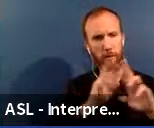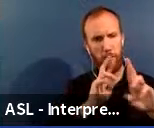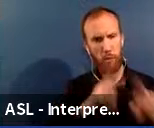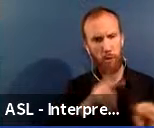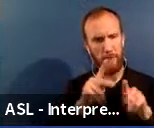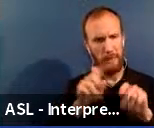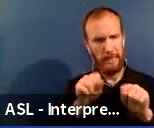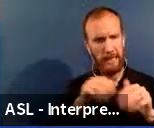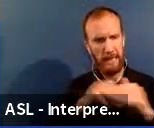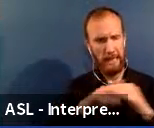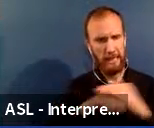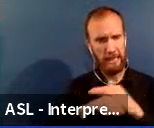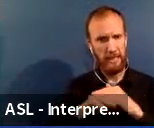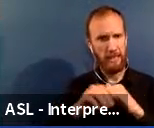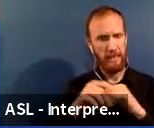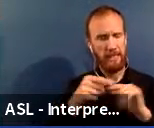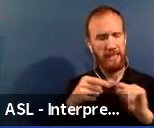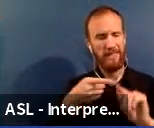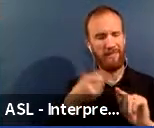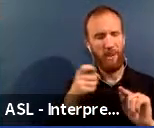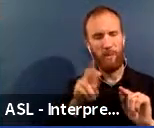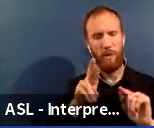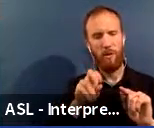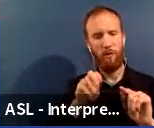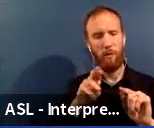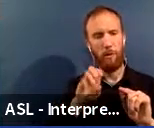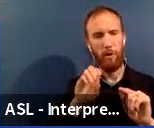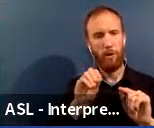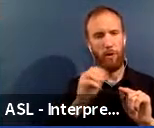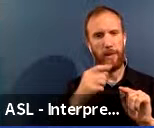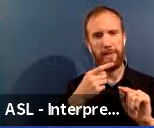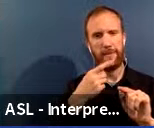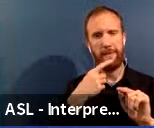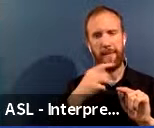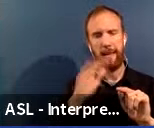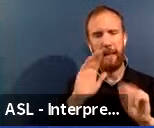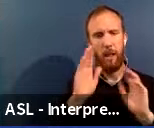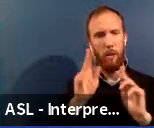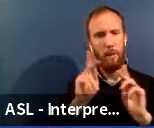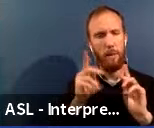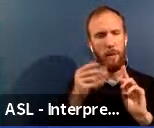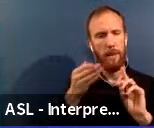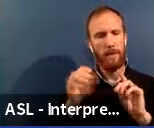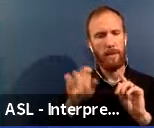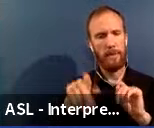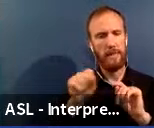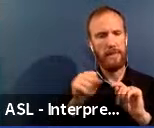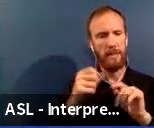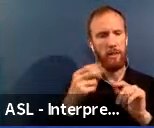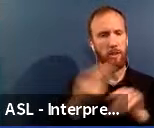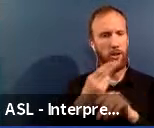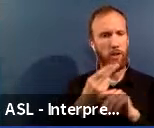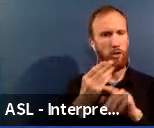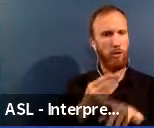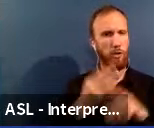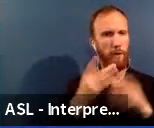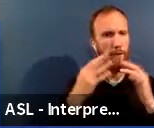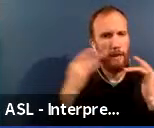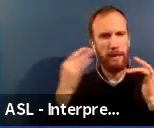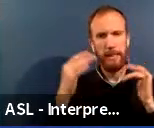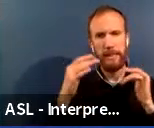Um, this one's from Roberto saying, hey, good folks at CPS. I'd like to know if there's a user-friendly data tool and visual